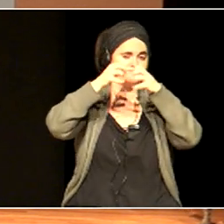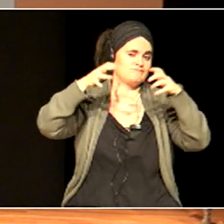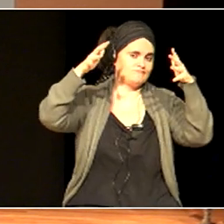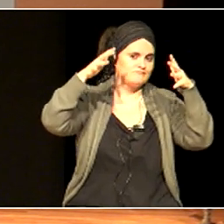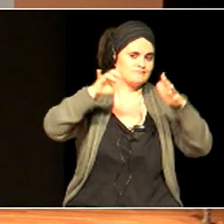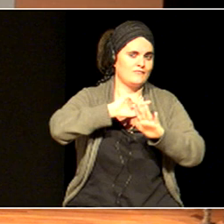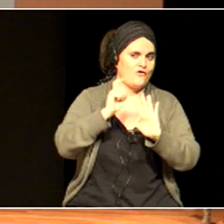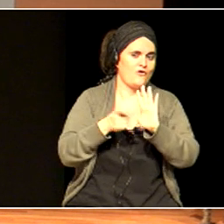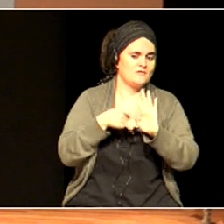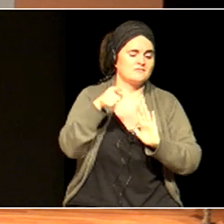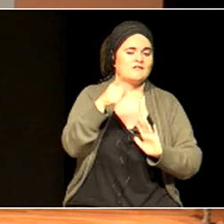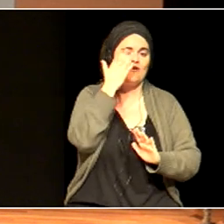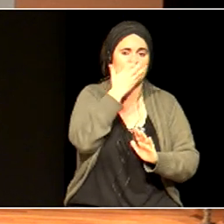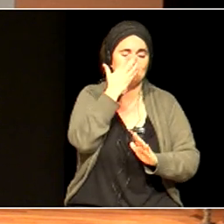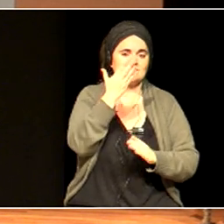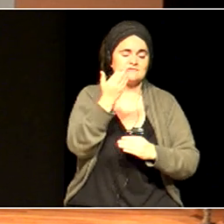understandable.